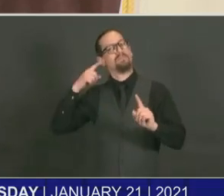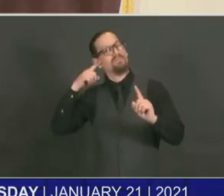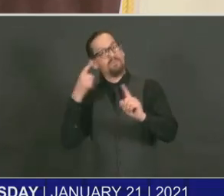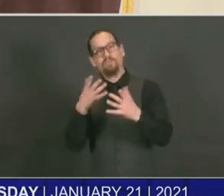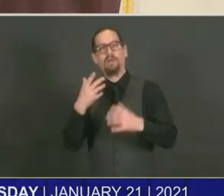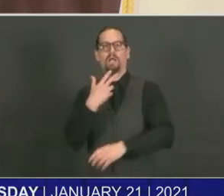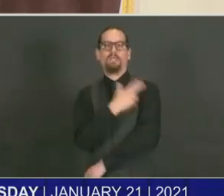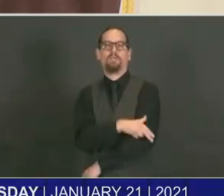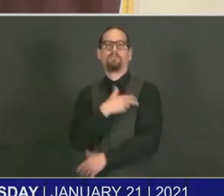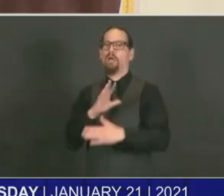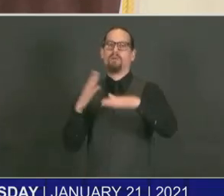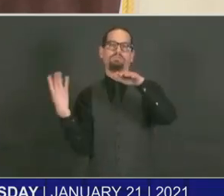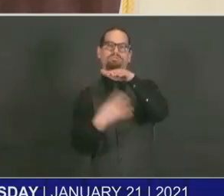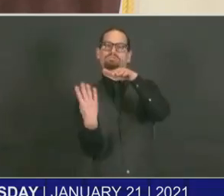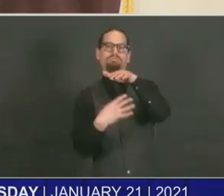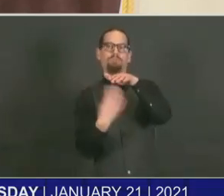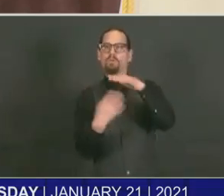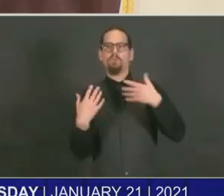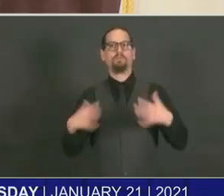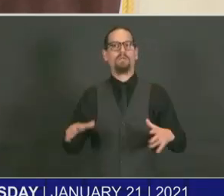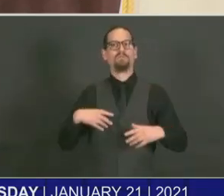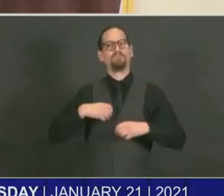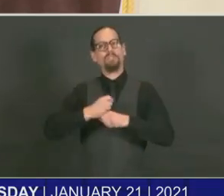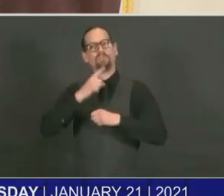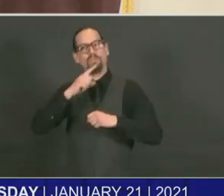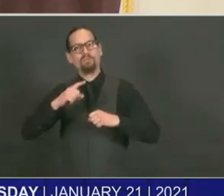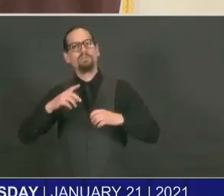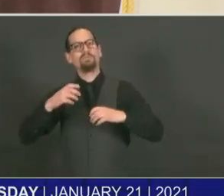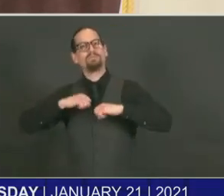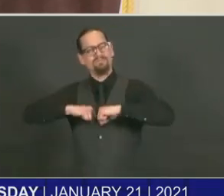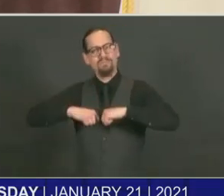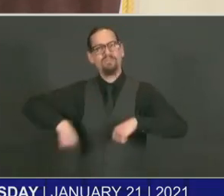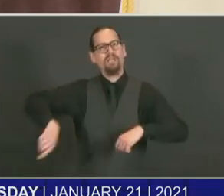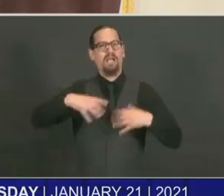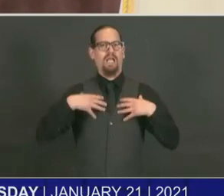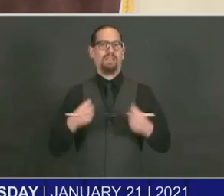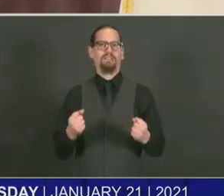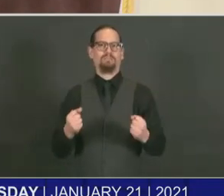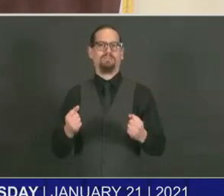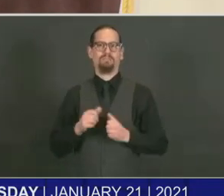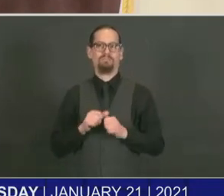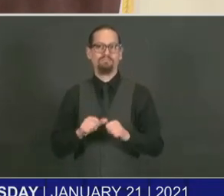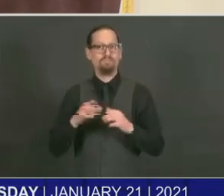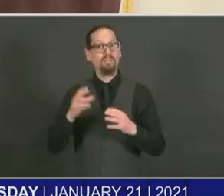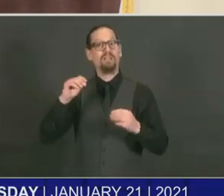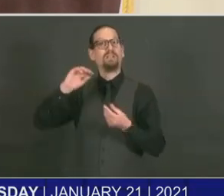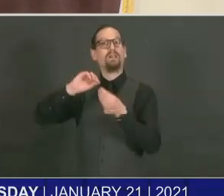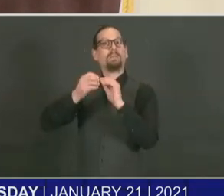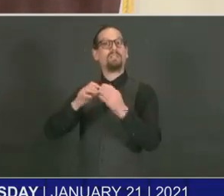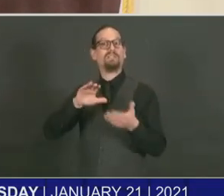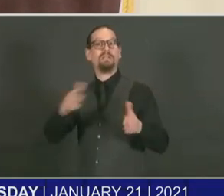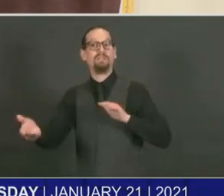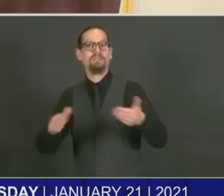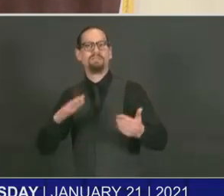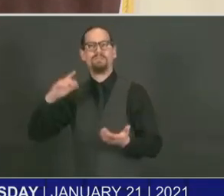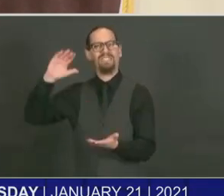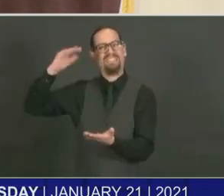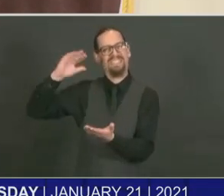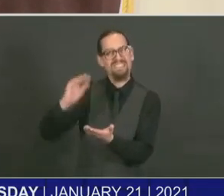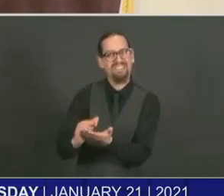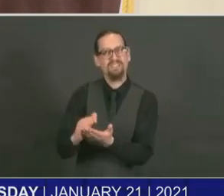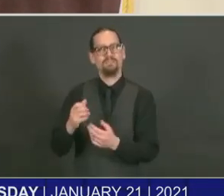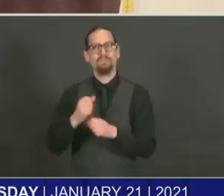capacity system, preventing deaths, and encouraging everyone to do what you need to do to protect your household.